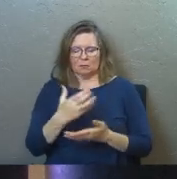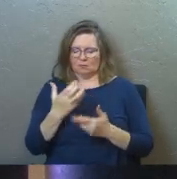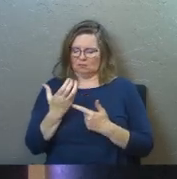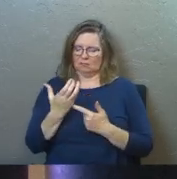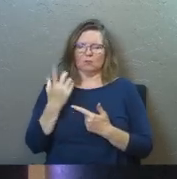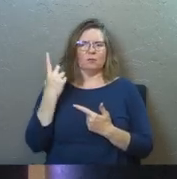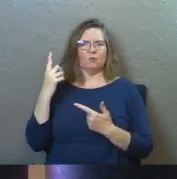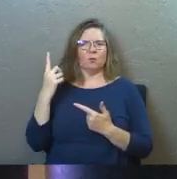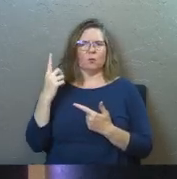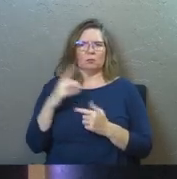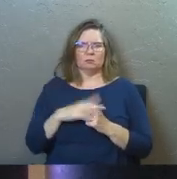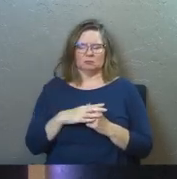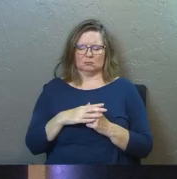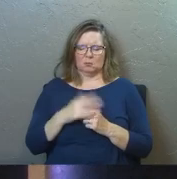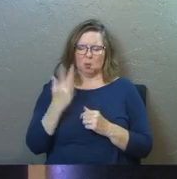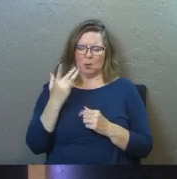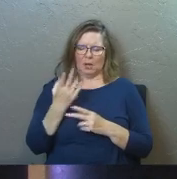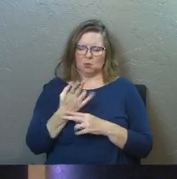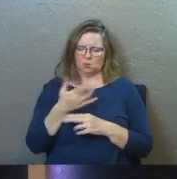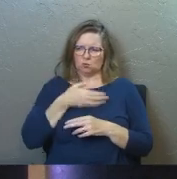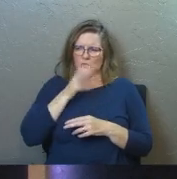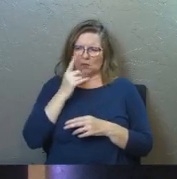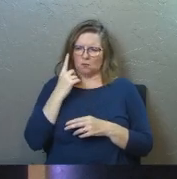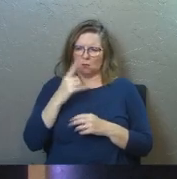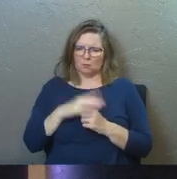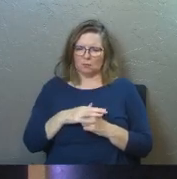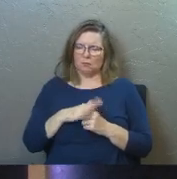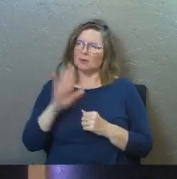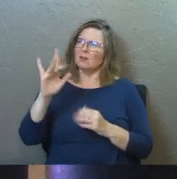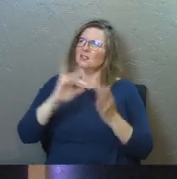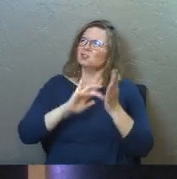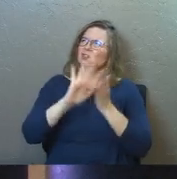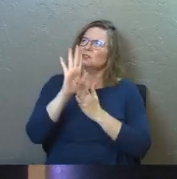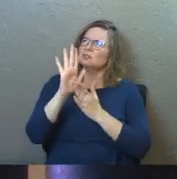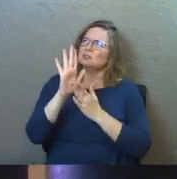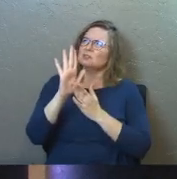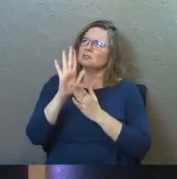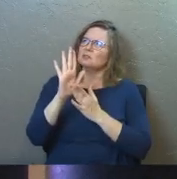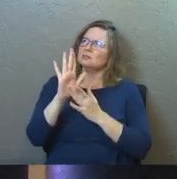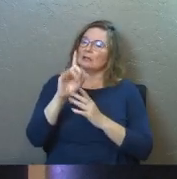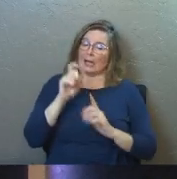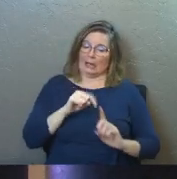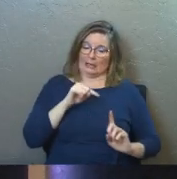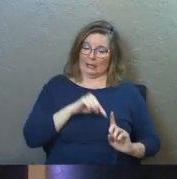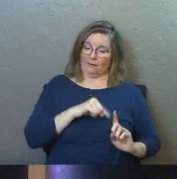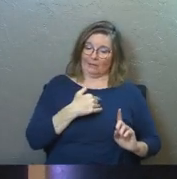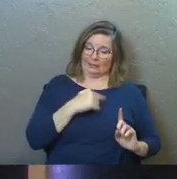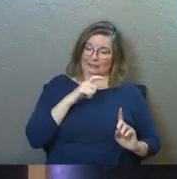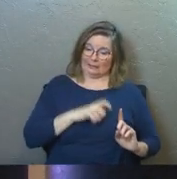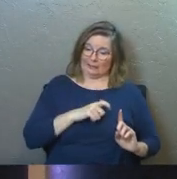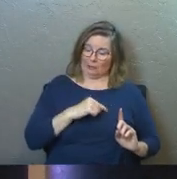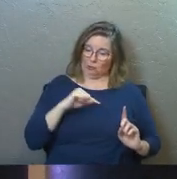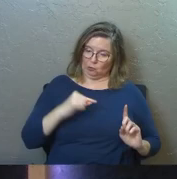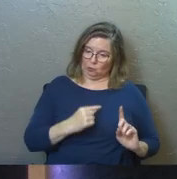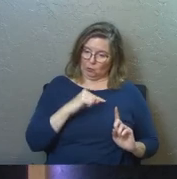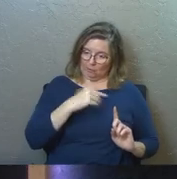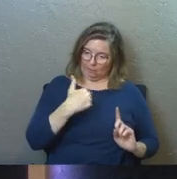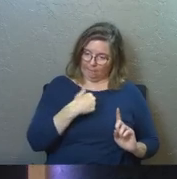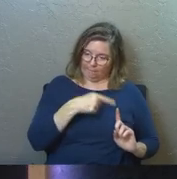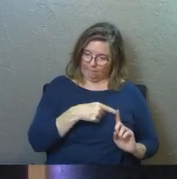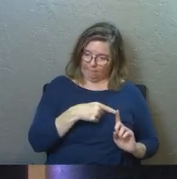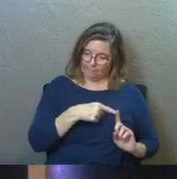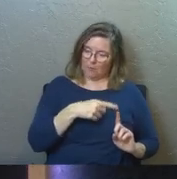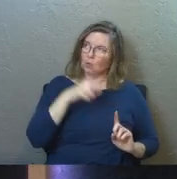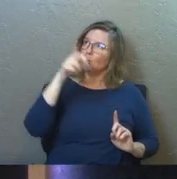you really design me to receive this comfort instead of this, because this